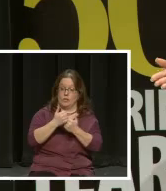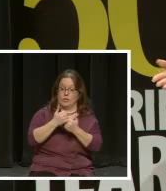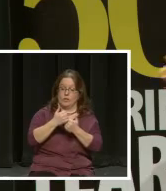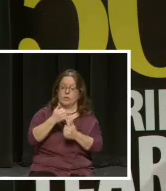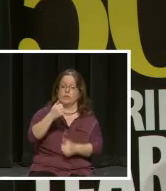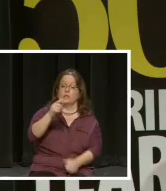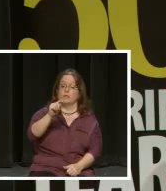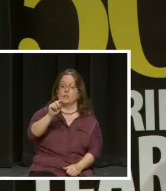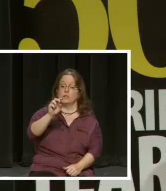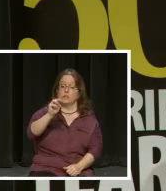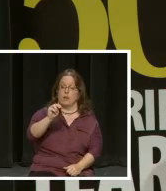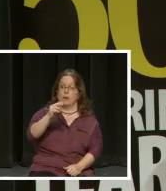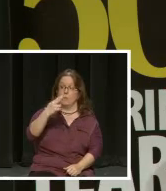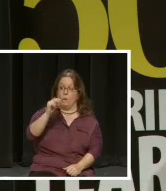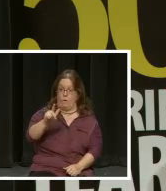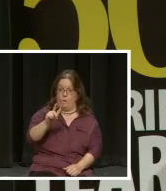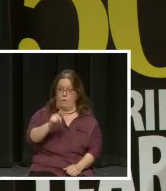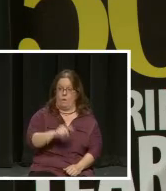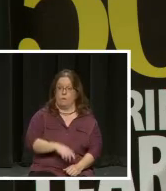Flags America. Tom.